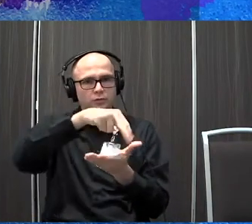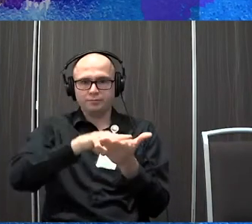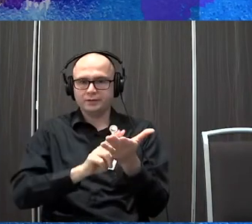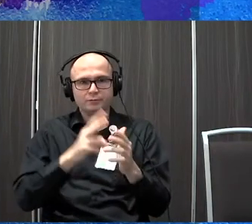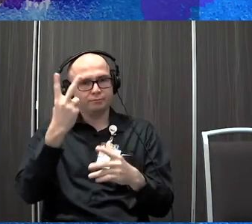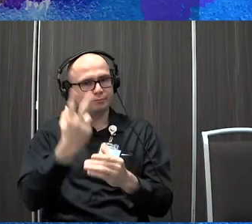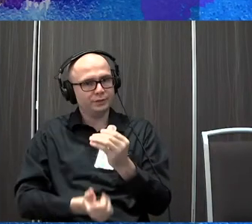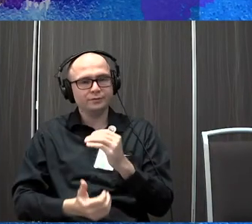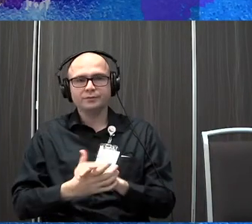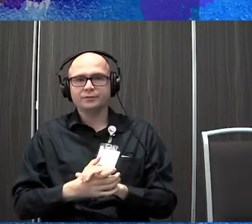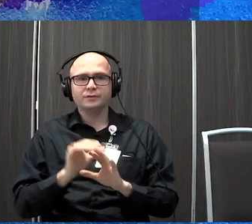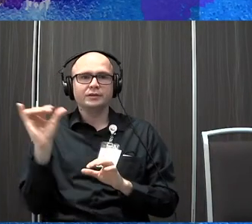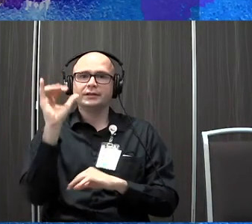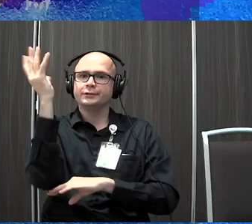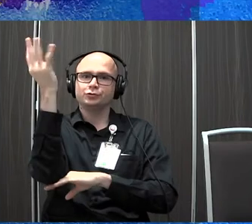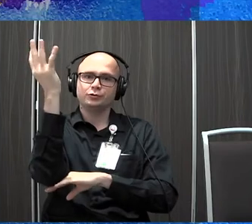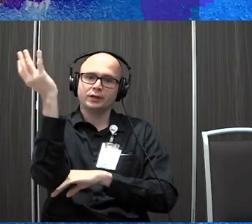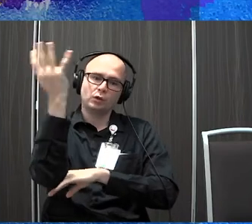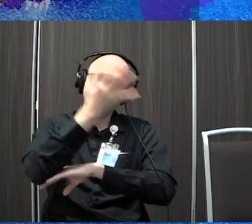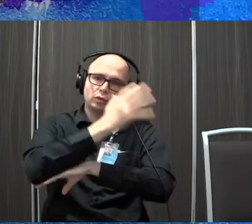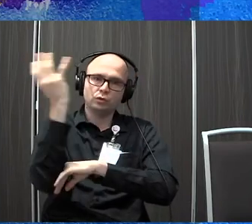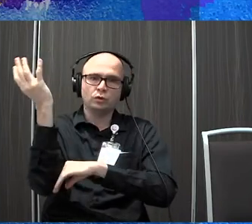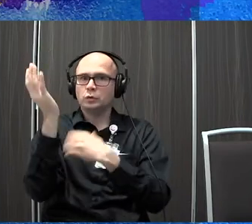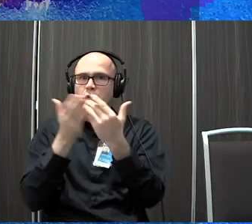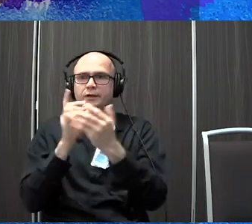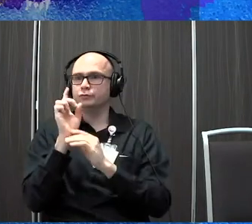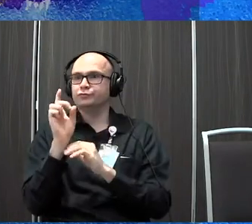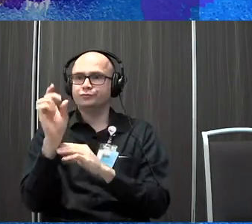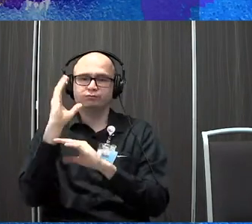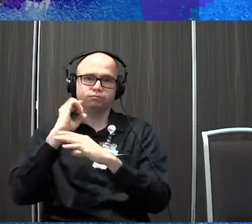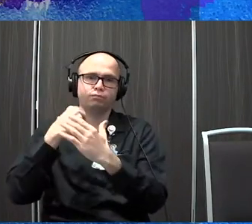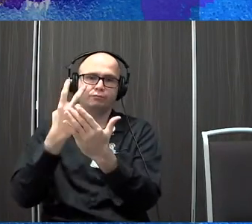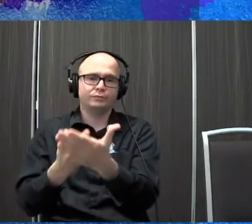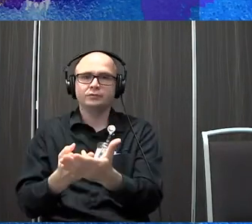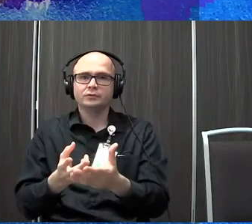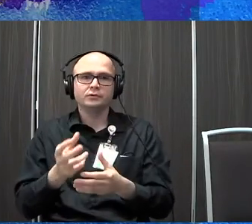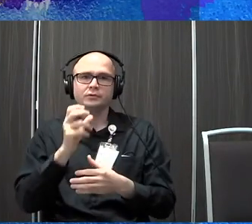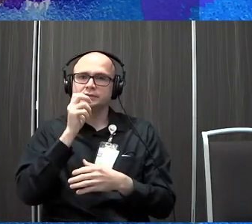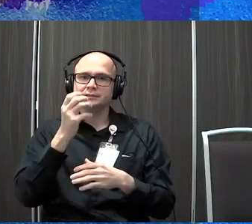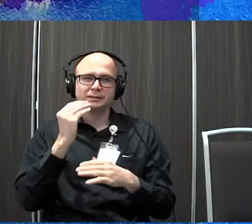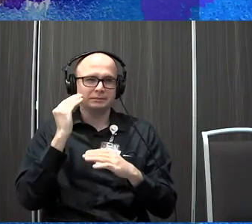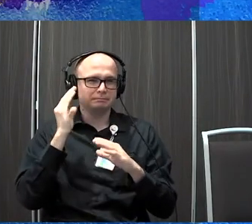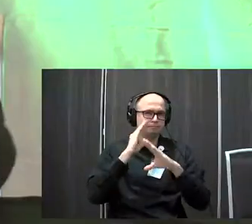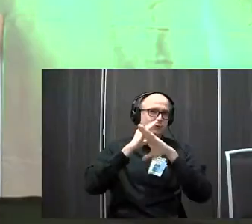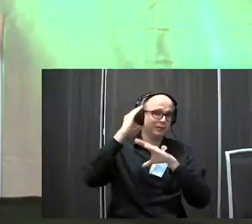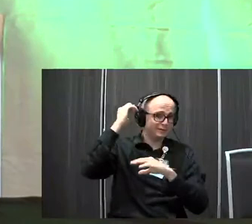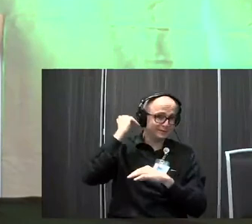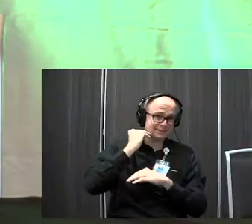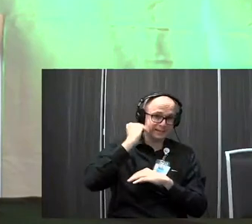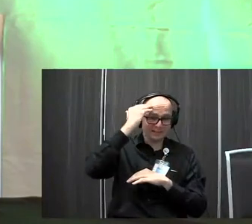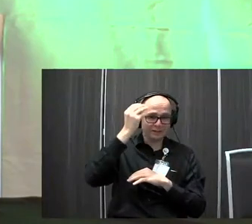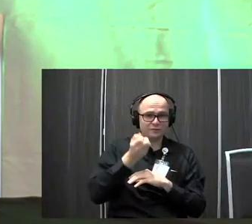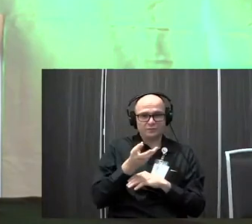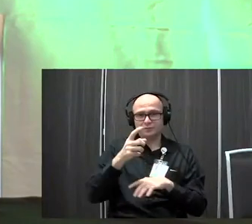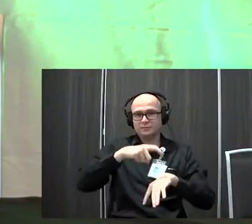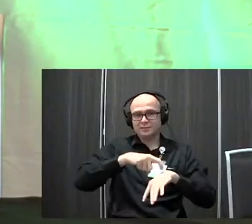know, kind of like a tree falling, whichever direction he went. It was, uh, not like protecting his head. Um, a couple of times